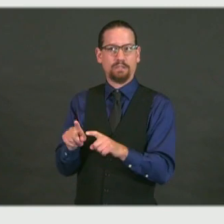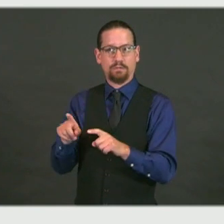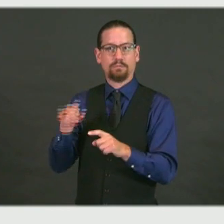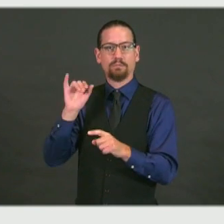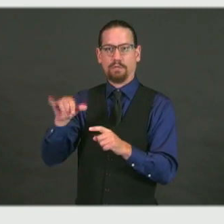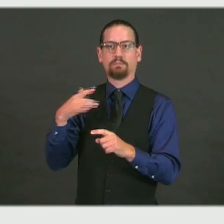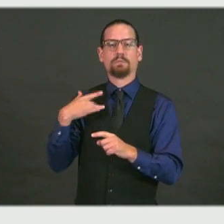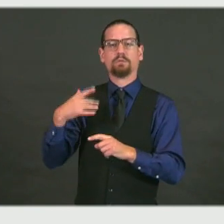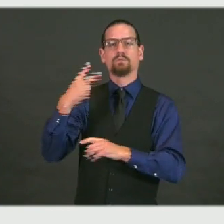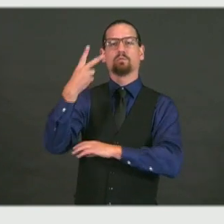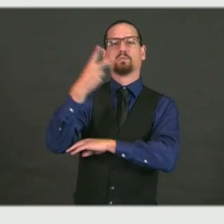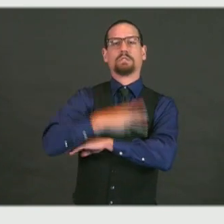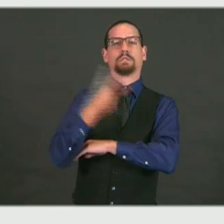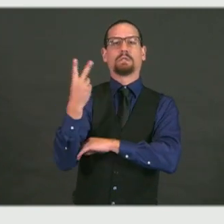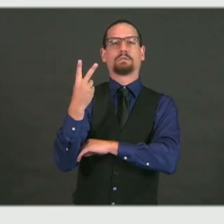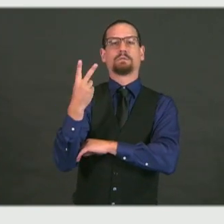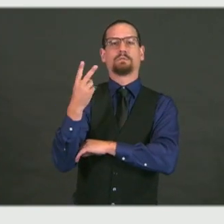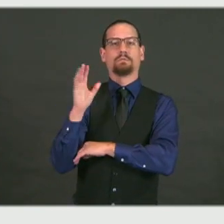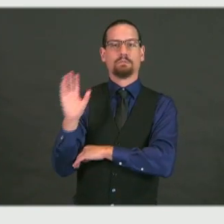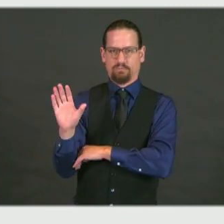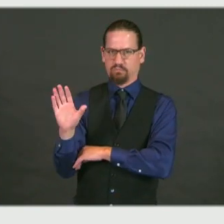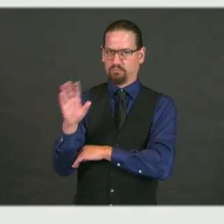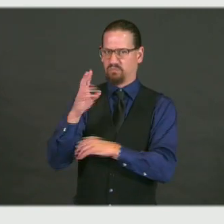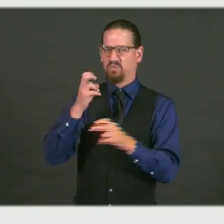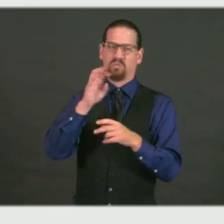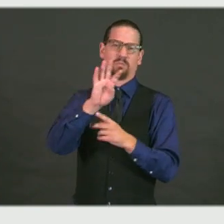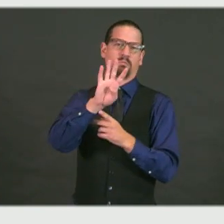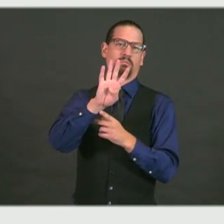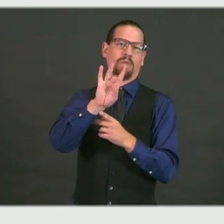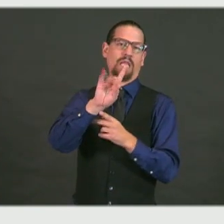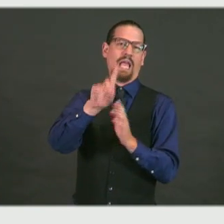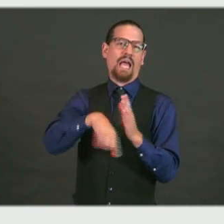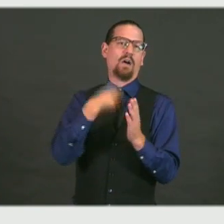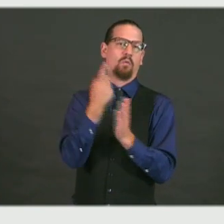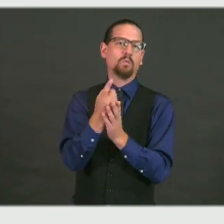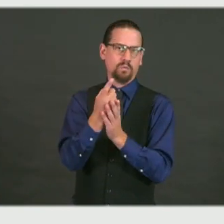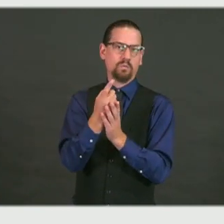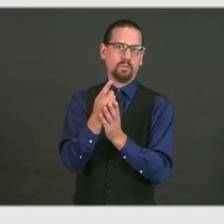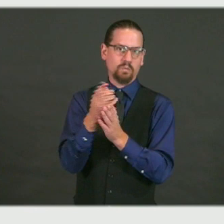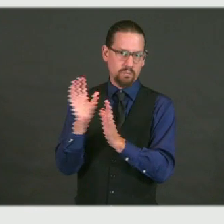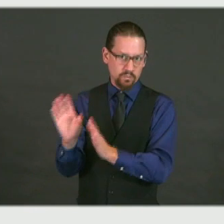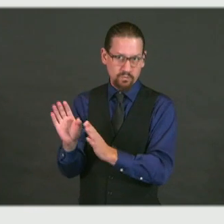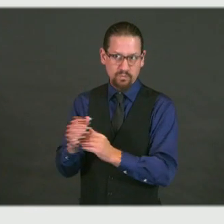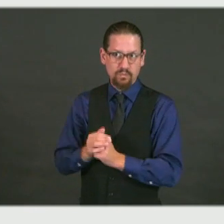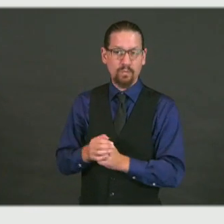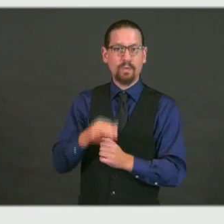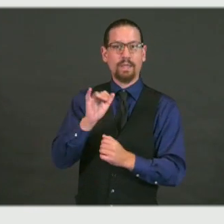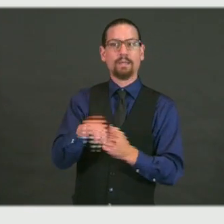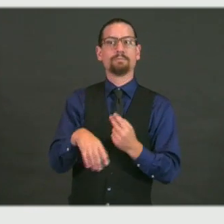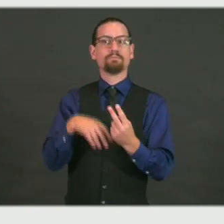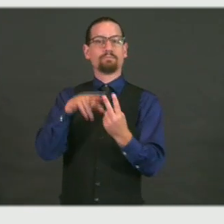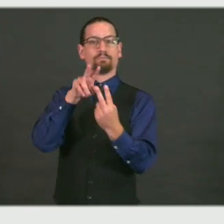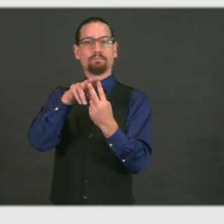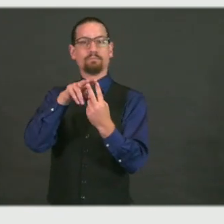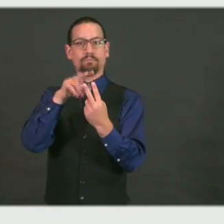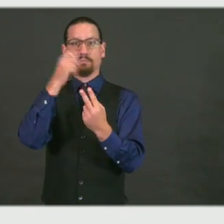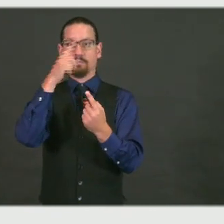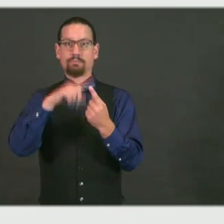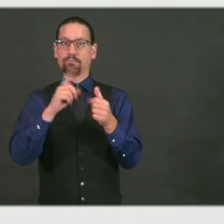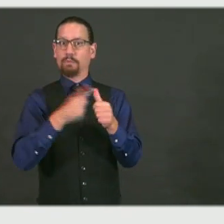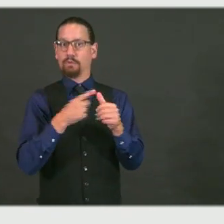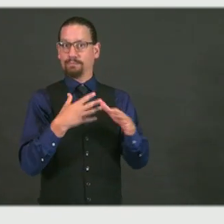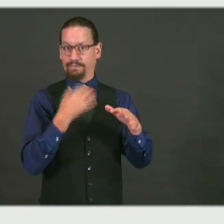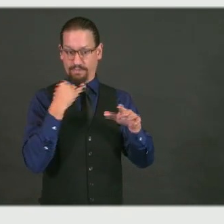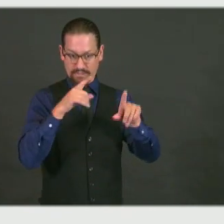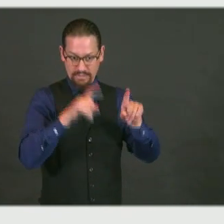Even if your test comes back negative, you cannot go back to school until you're symptom